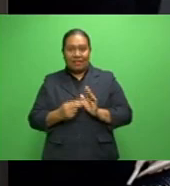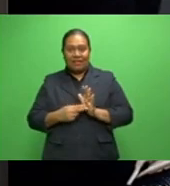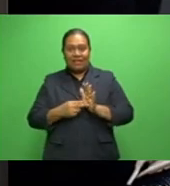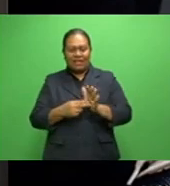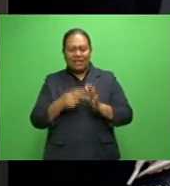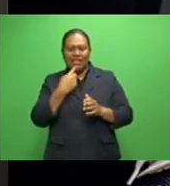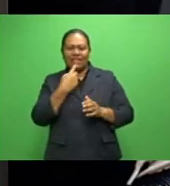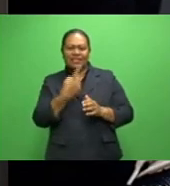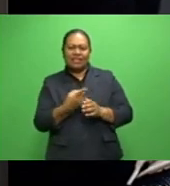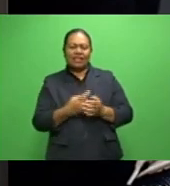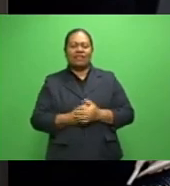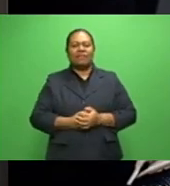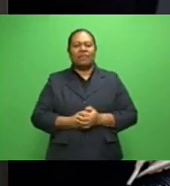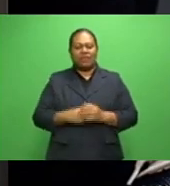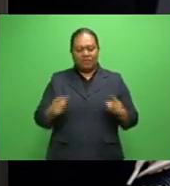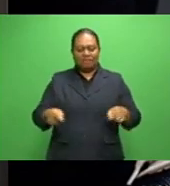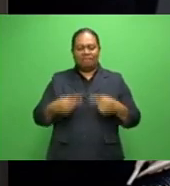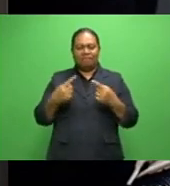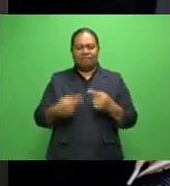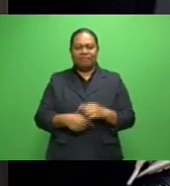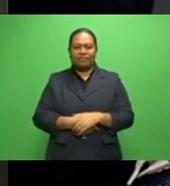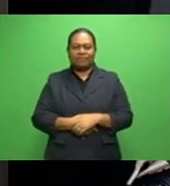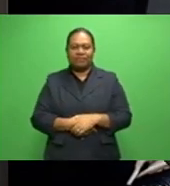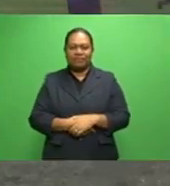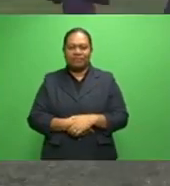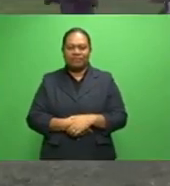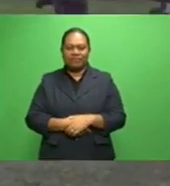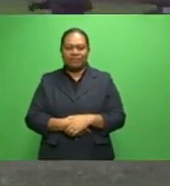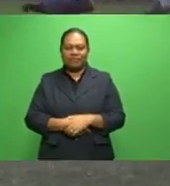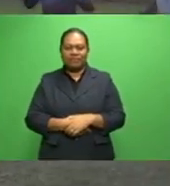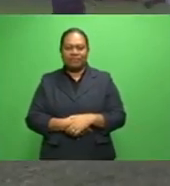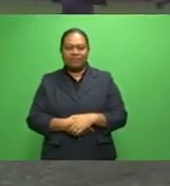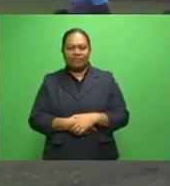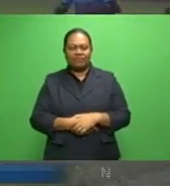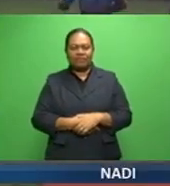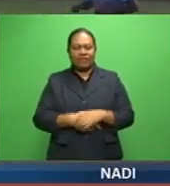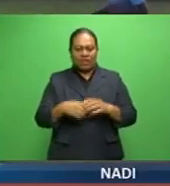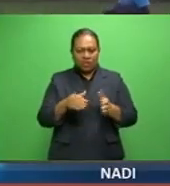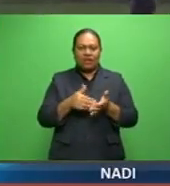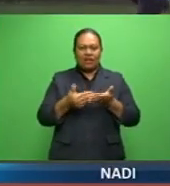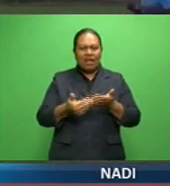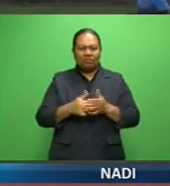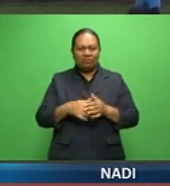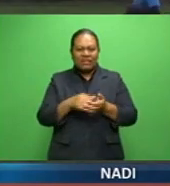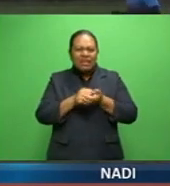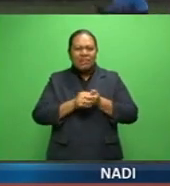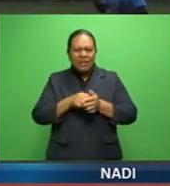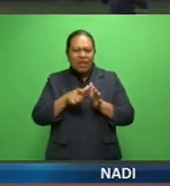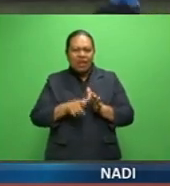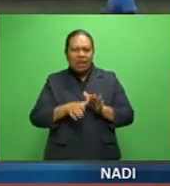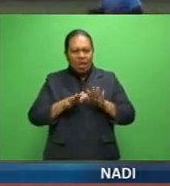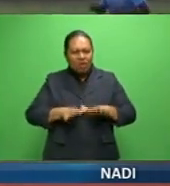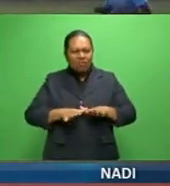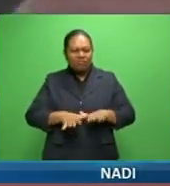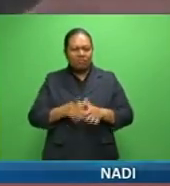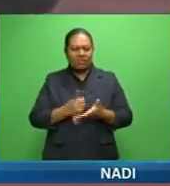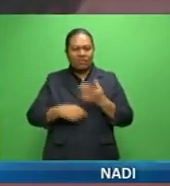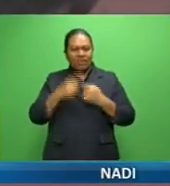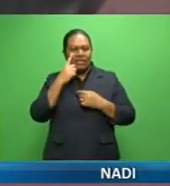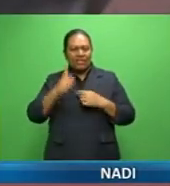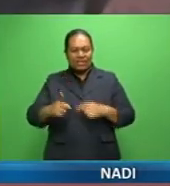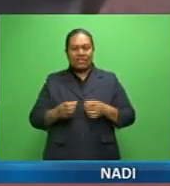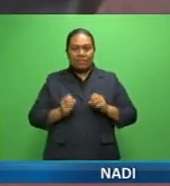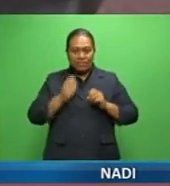anybody's game on match day. Philippe Naikaso has more. Keeping a low profile, the Nandi team are optimistic of their chances